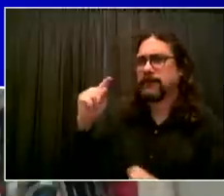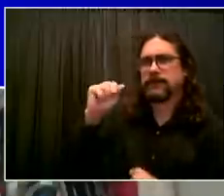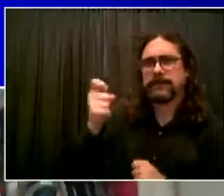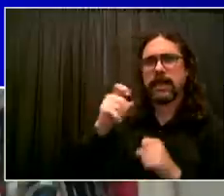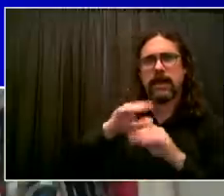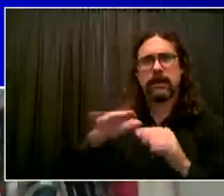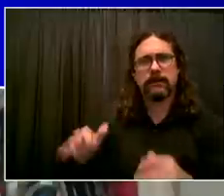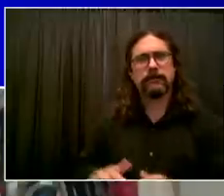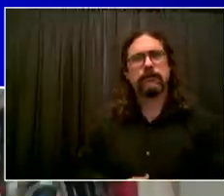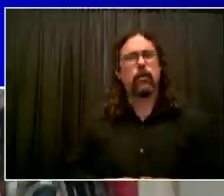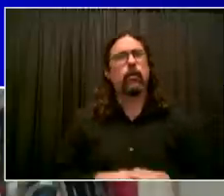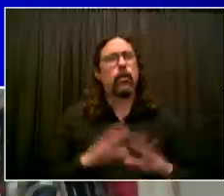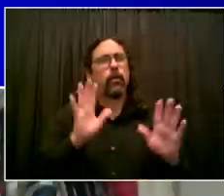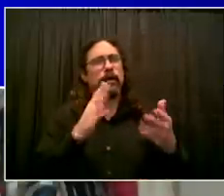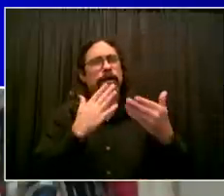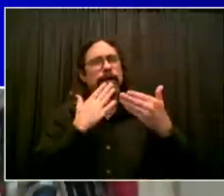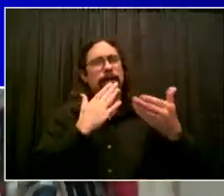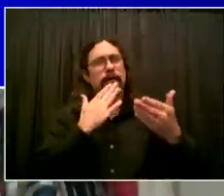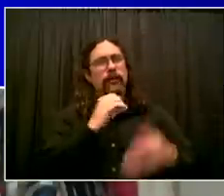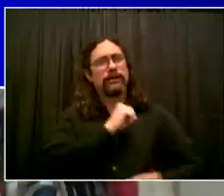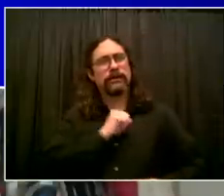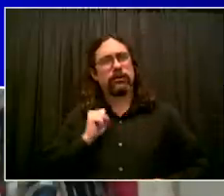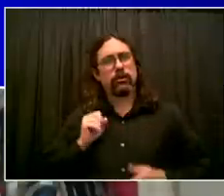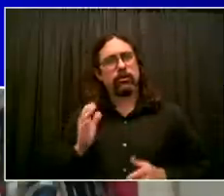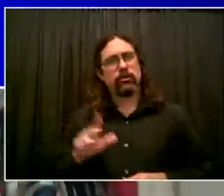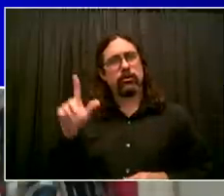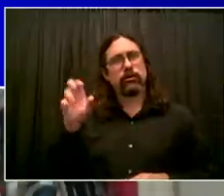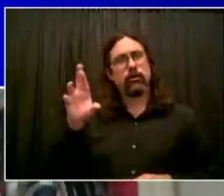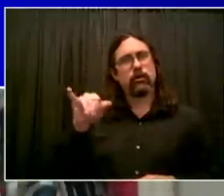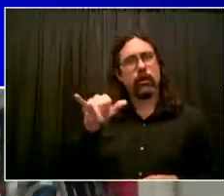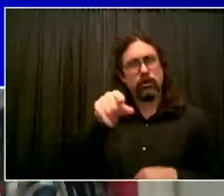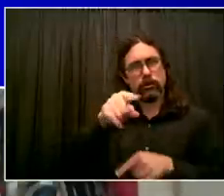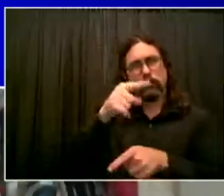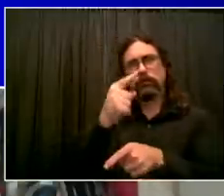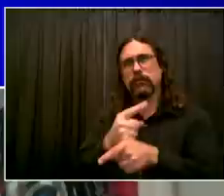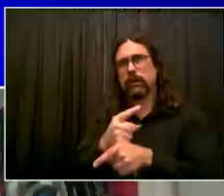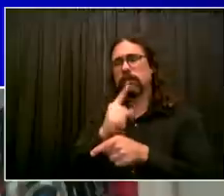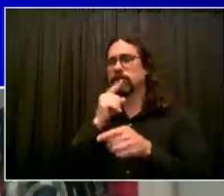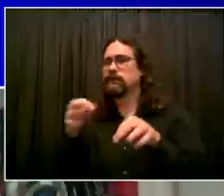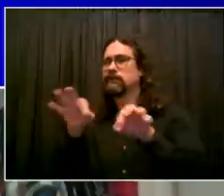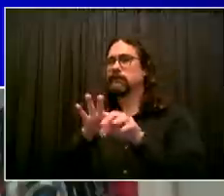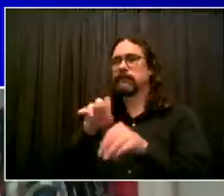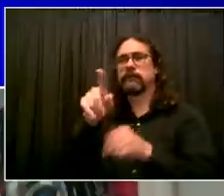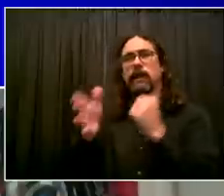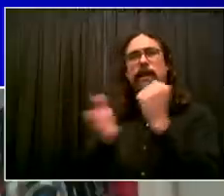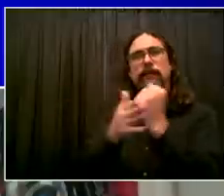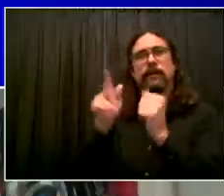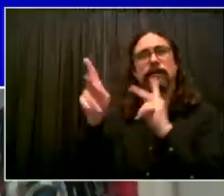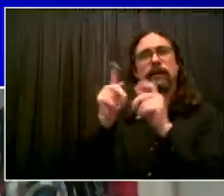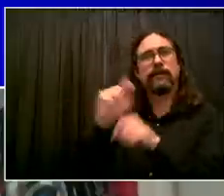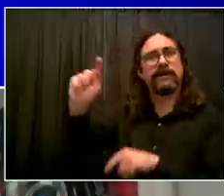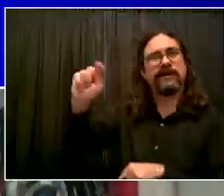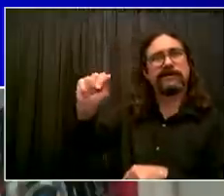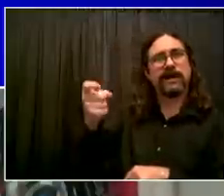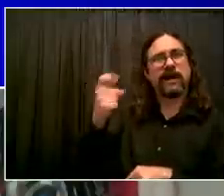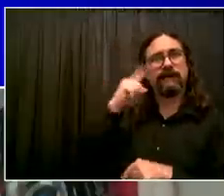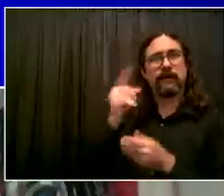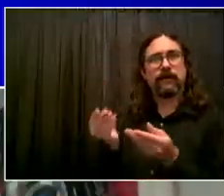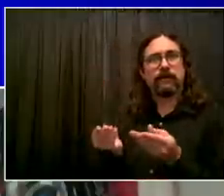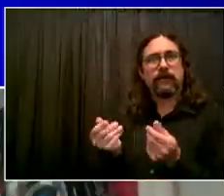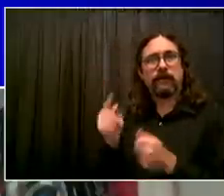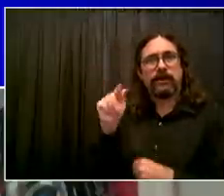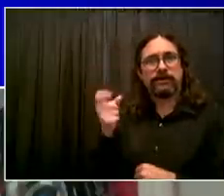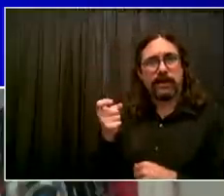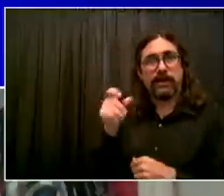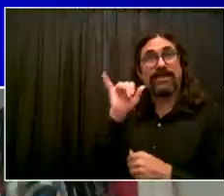to explore immediately, this is for everyone's understanding as we talk about particularly what we saw happen to the basements. So the basement apartments,